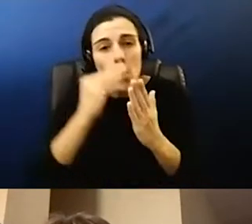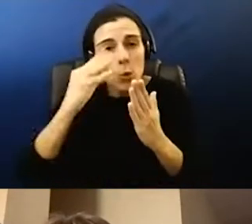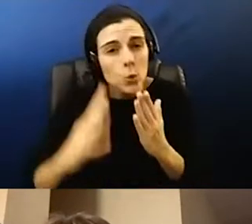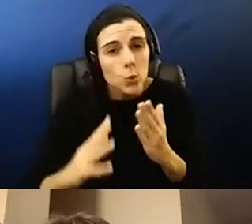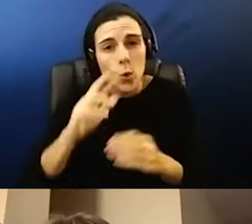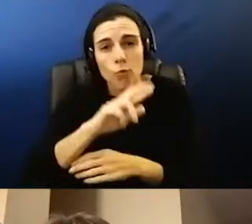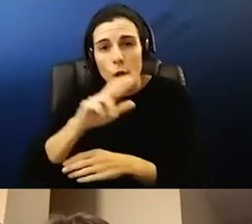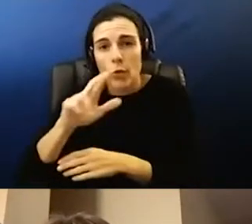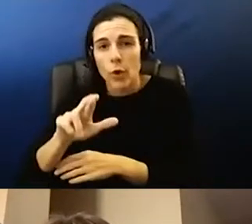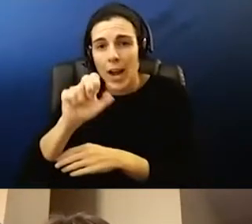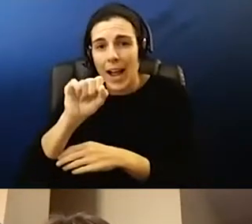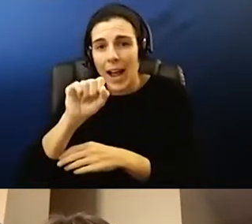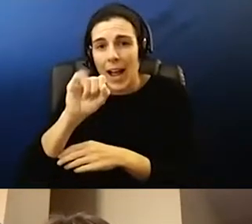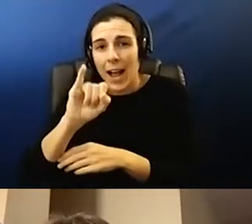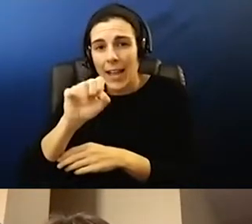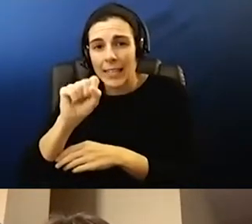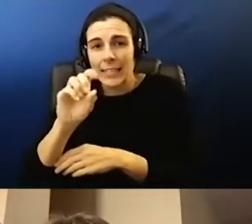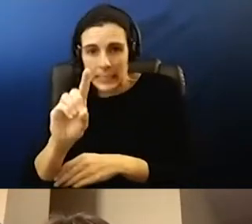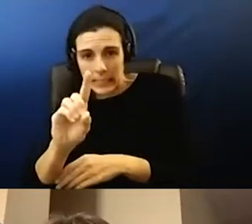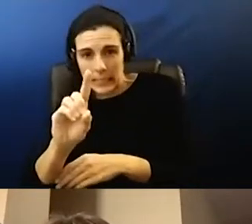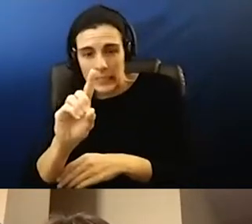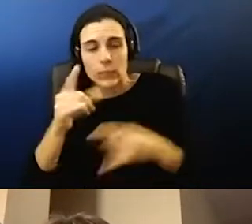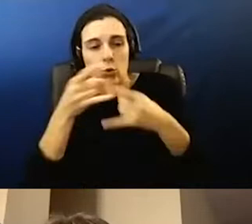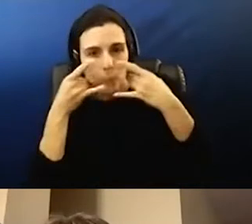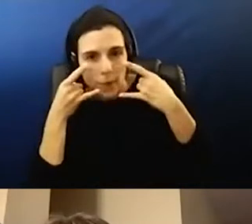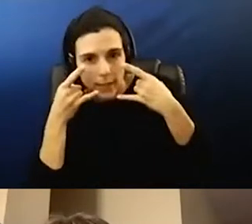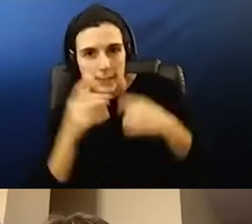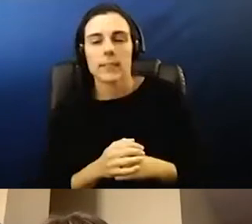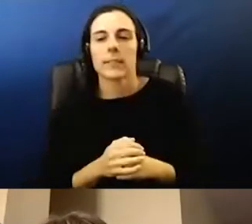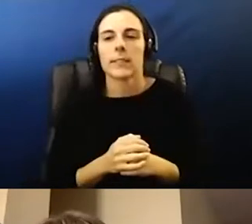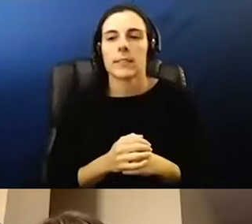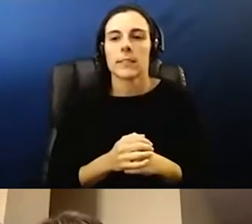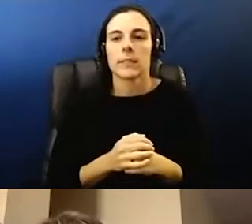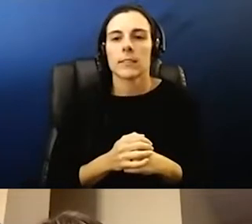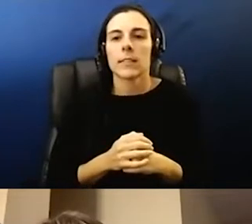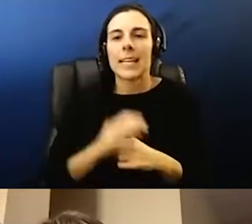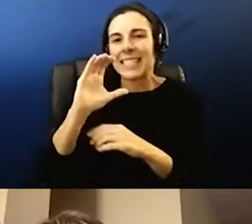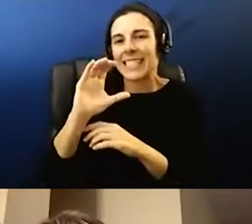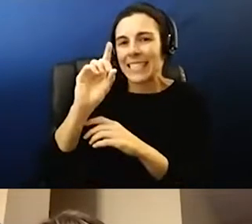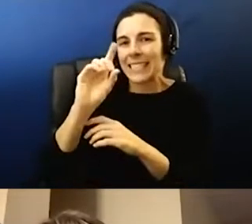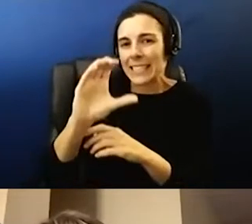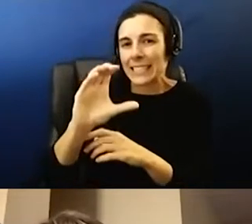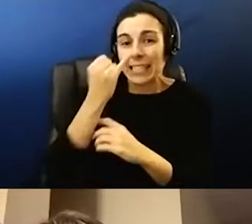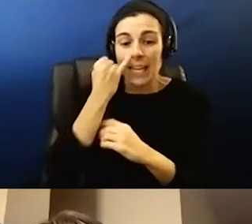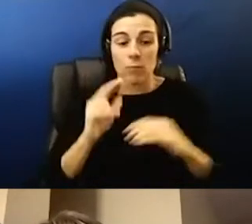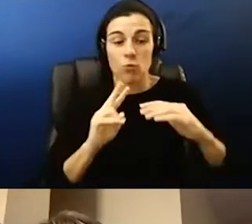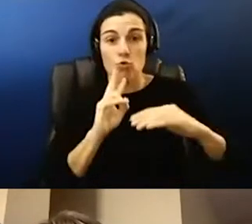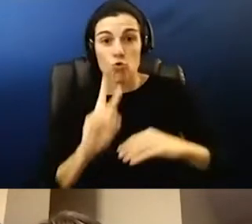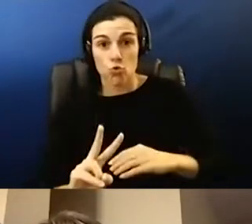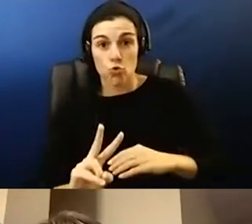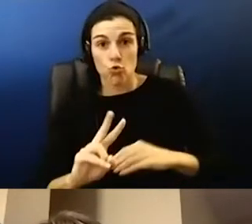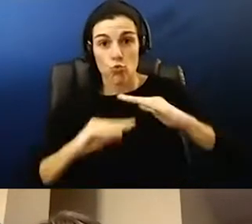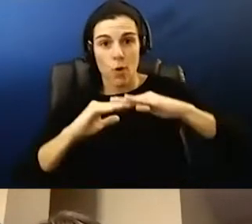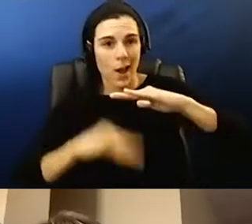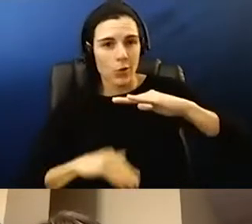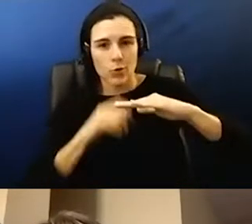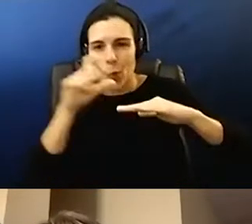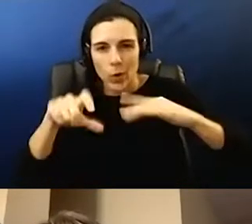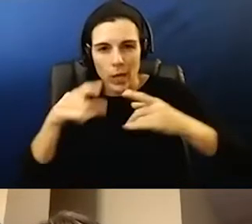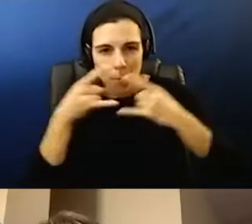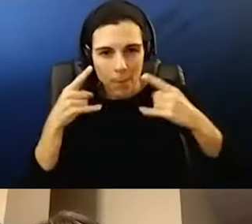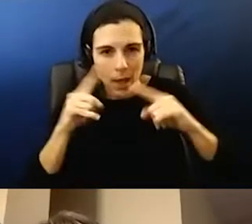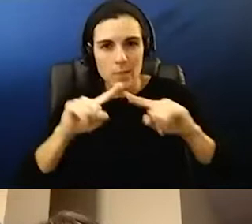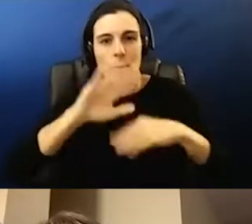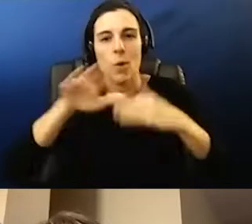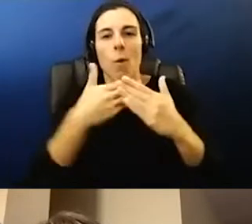ISD to wear masks. The CDC has said that kids who are two and under don't need to wear masks, but all of the students